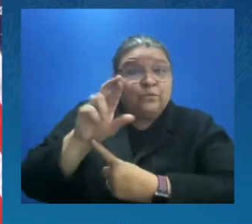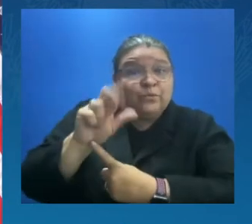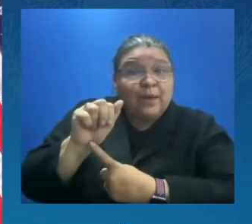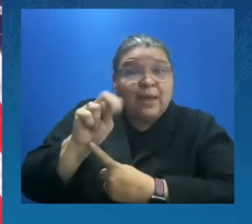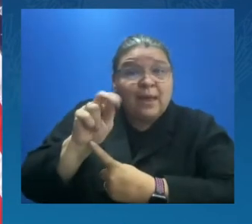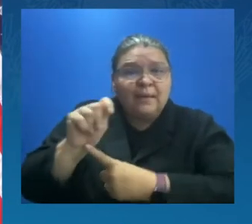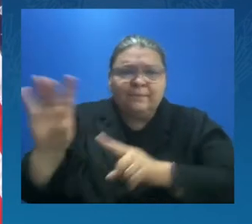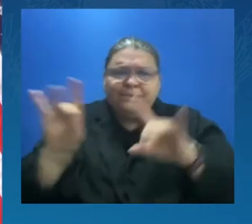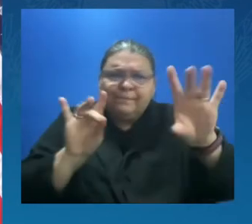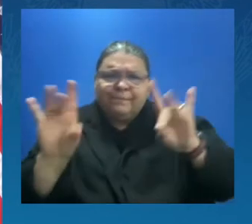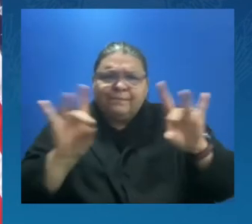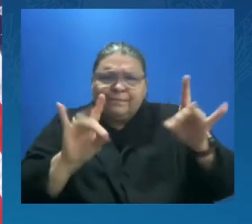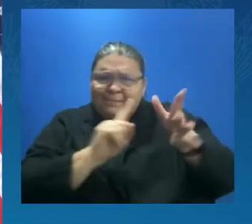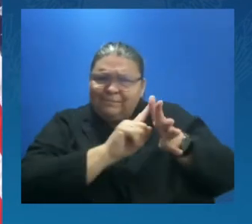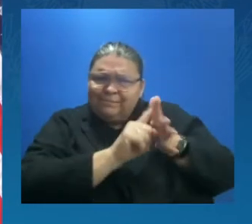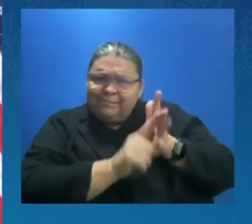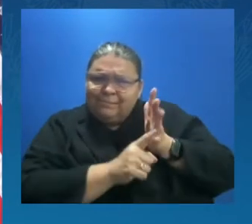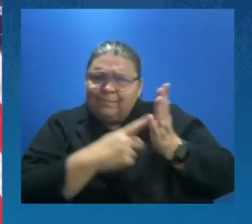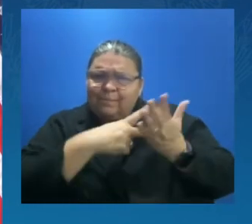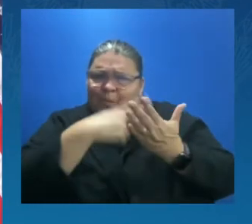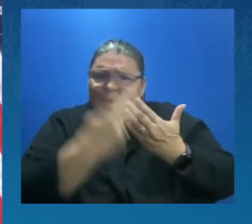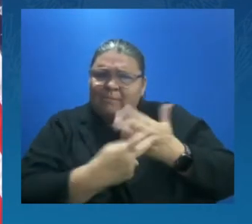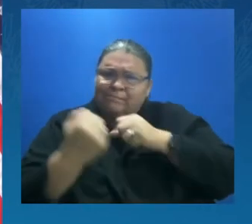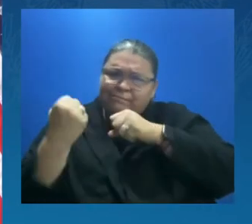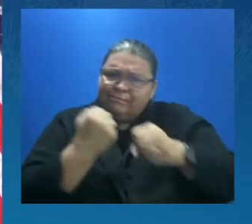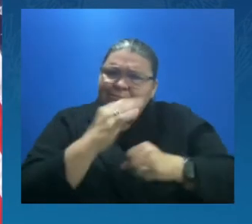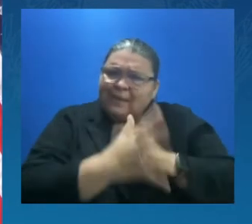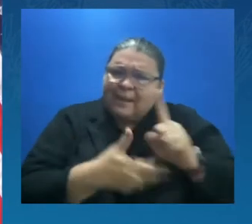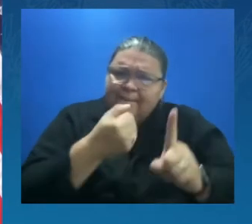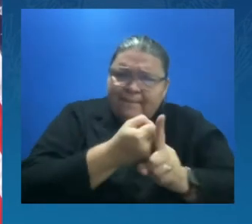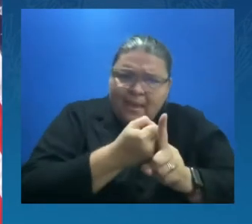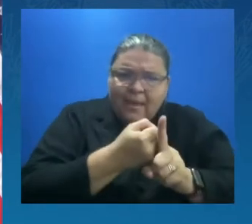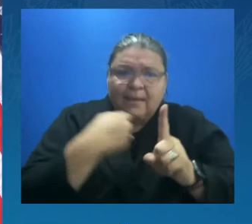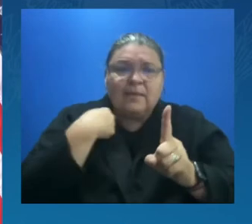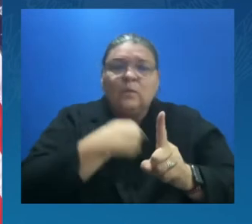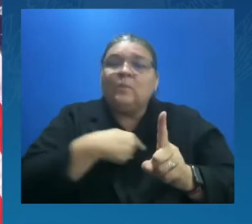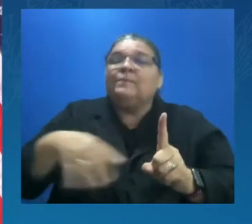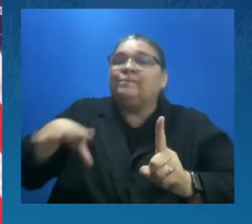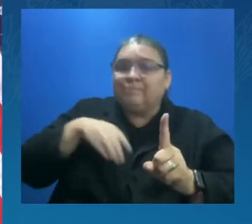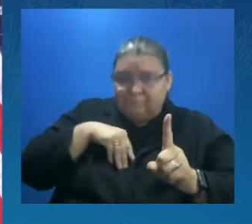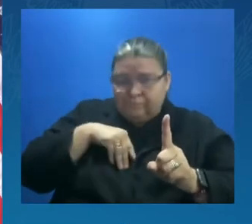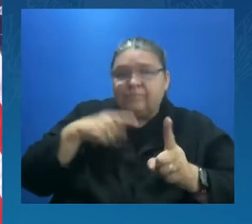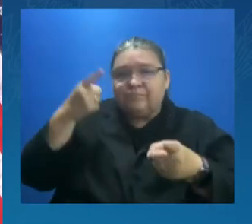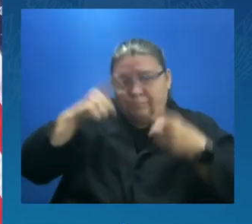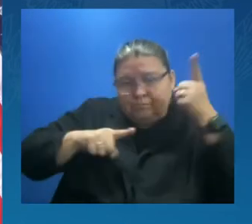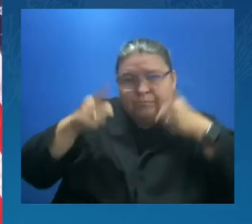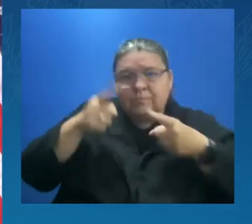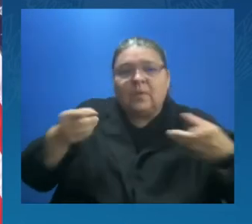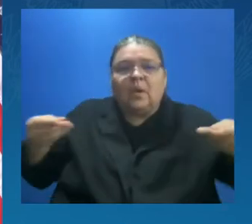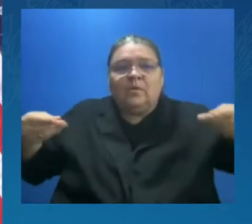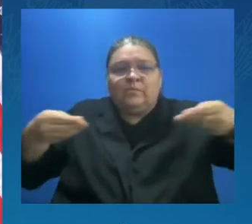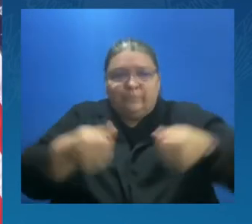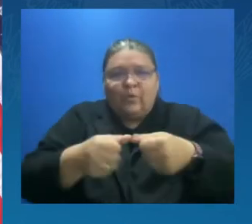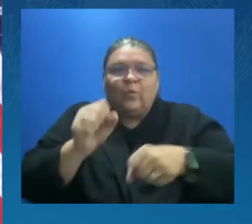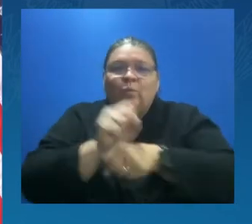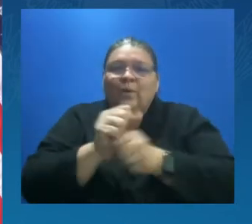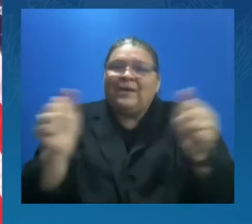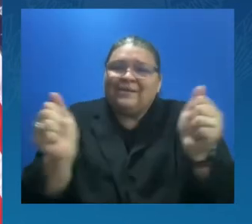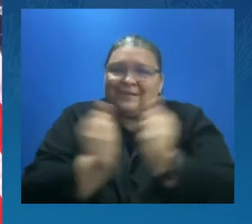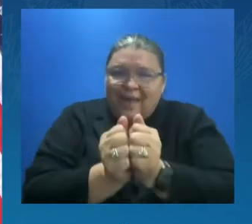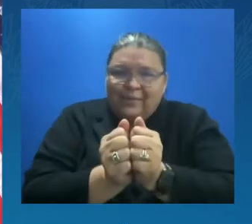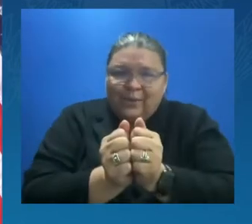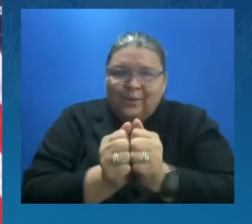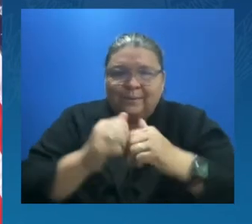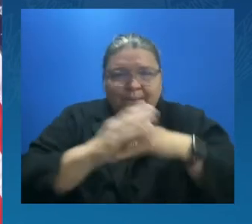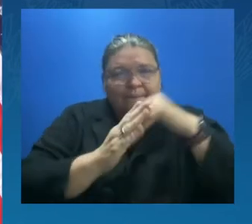And together, then, we build those projects. For example, our administration is partnering with Kern County in California